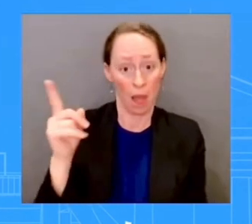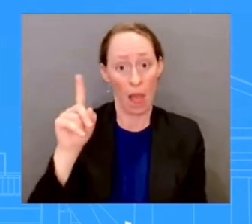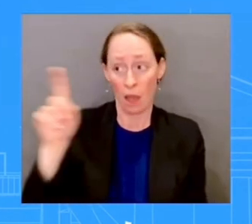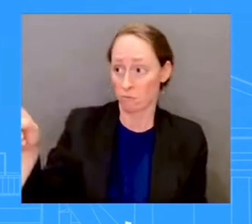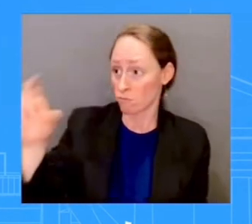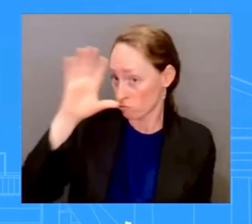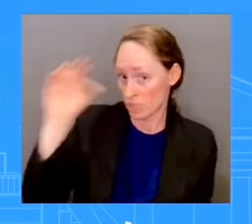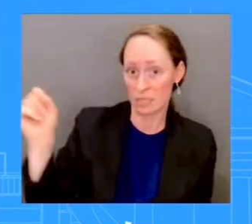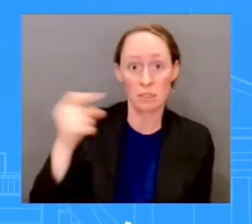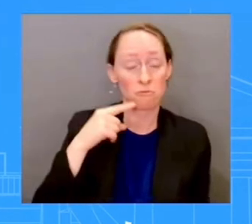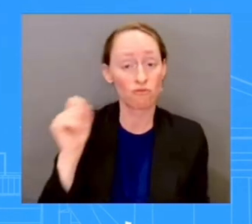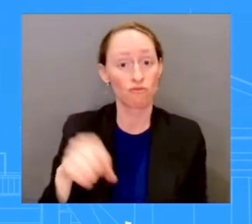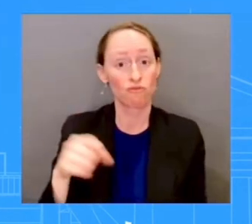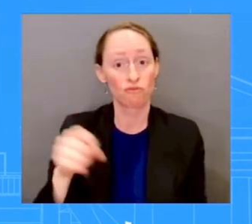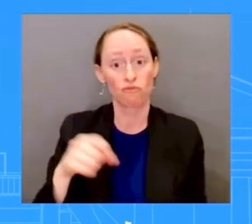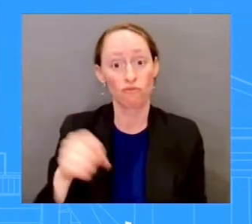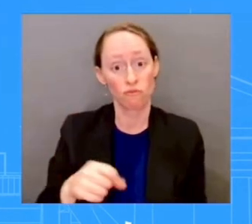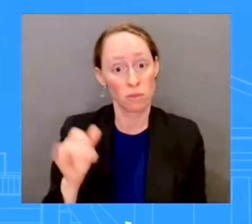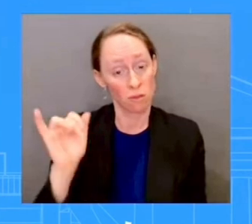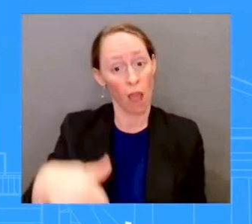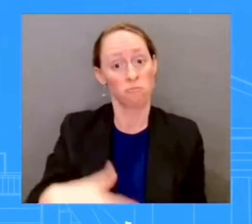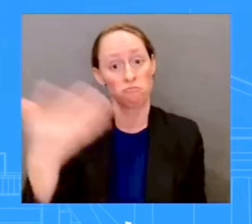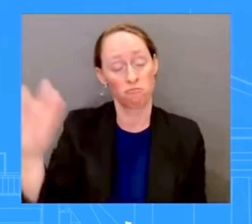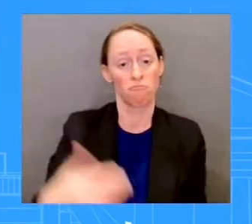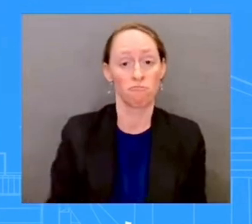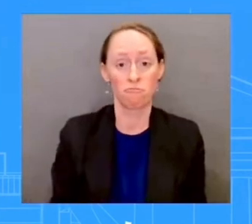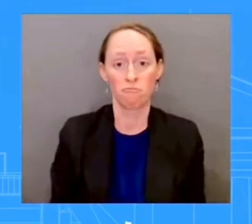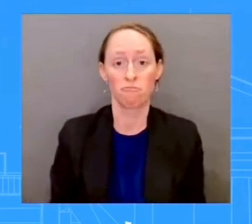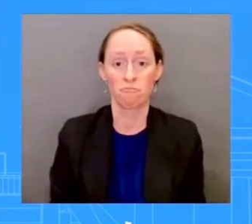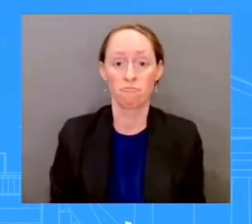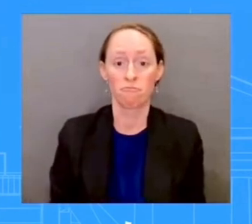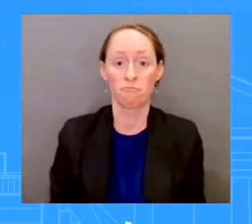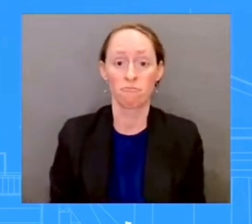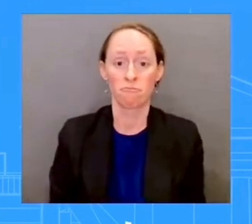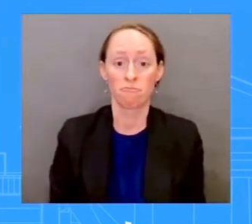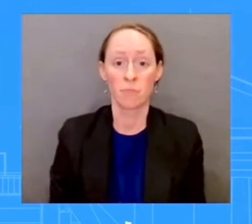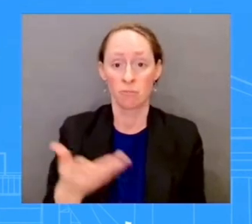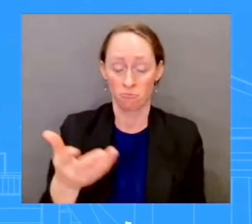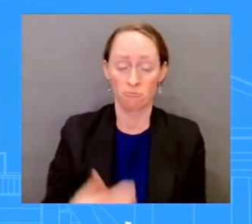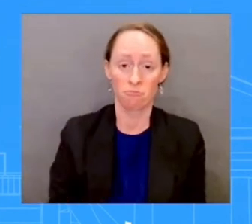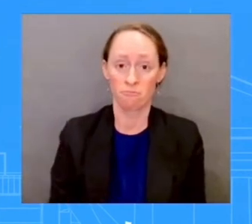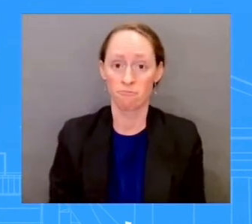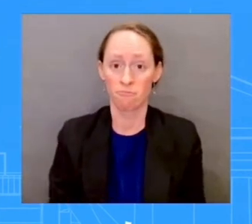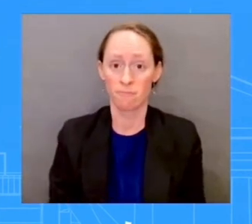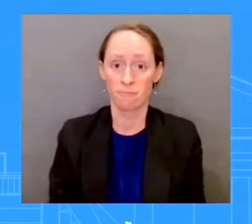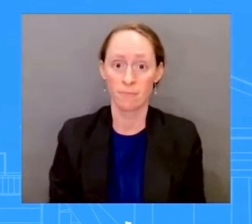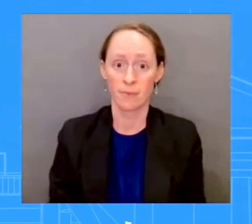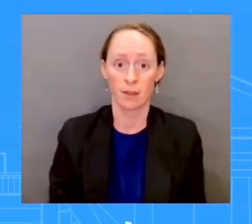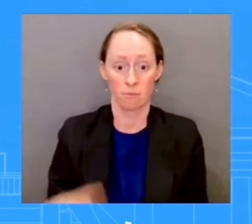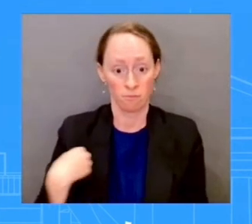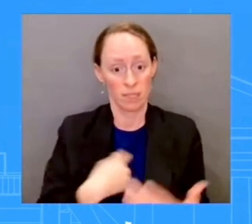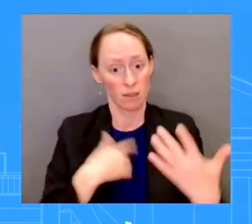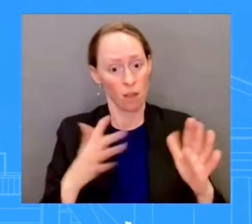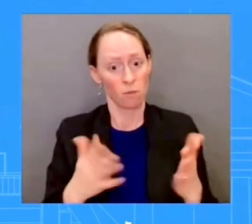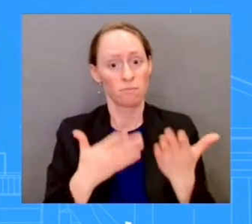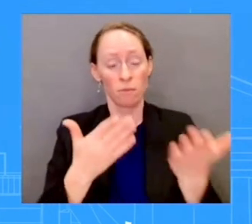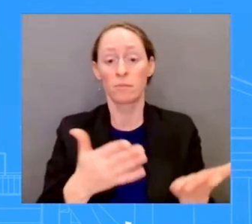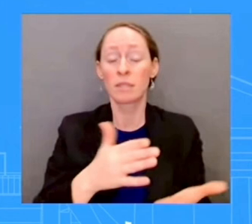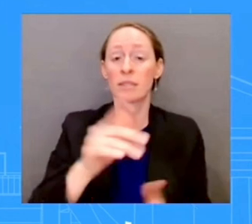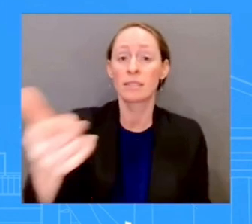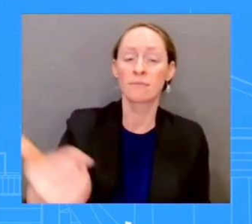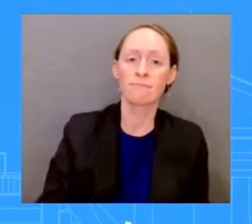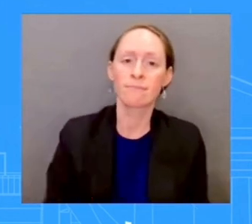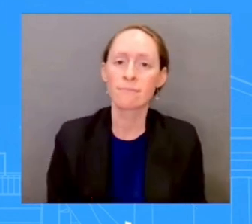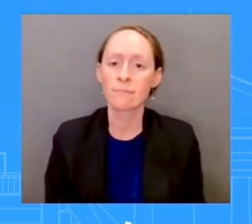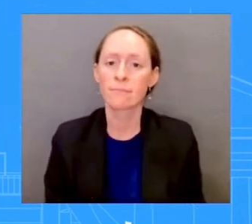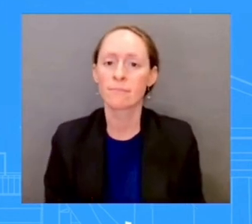there. I'm not going to get ahead of the request that is currently in front of Congress at this time. What's your second question? Well, picking up on that, in